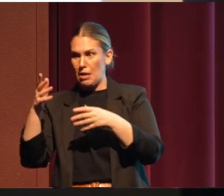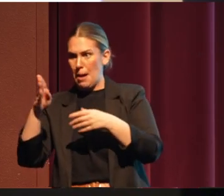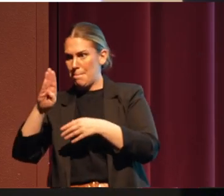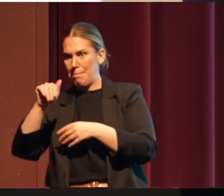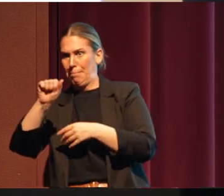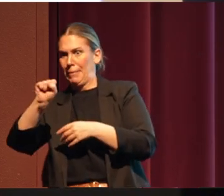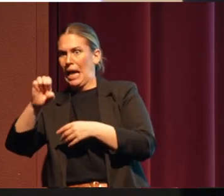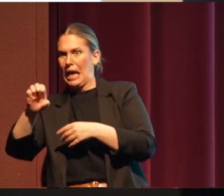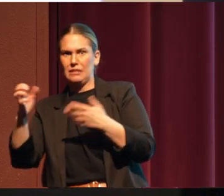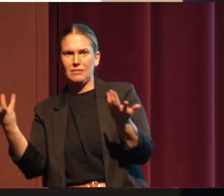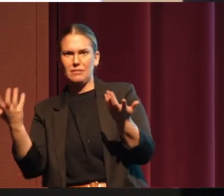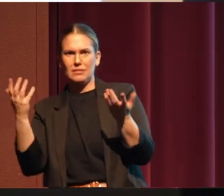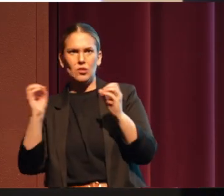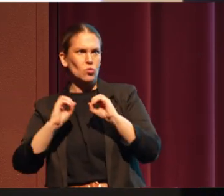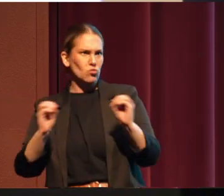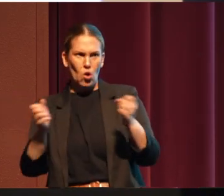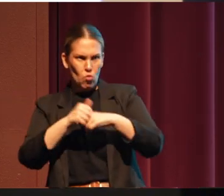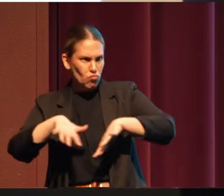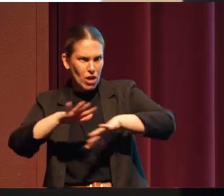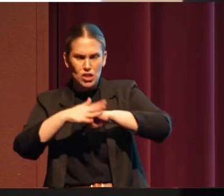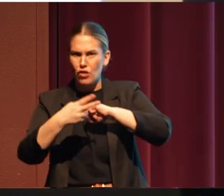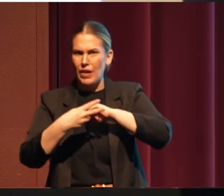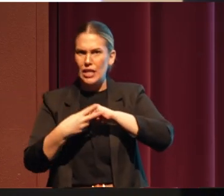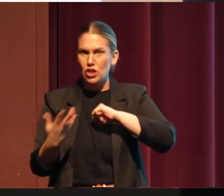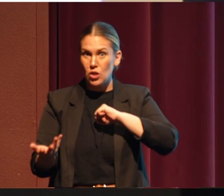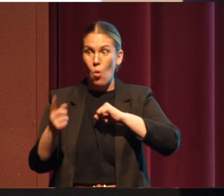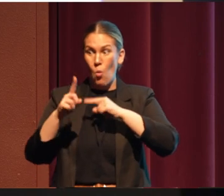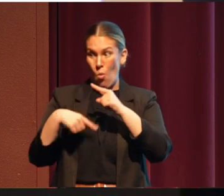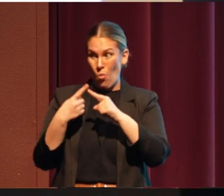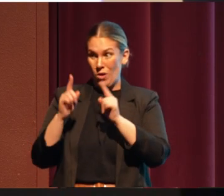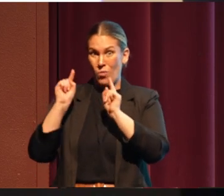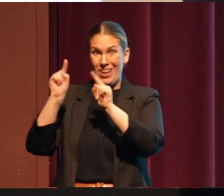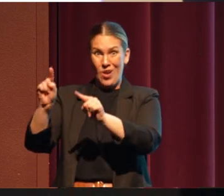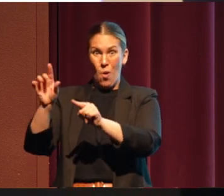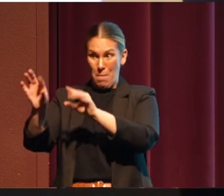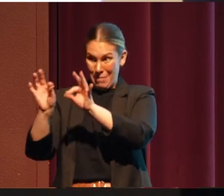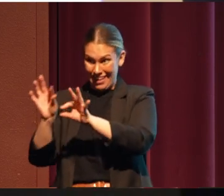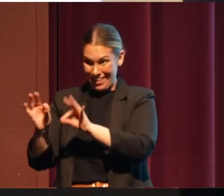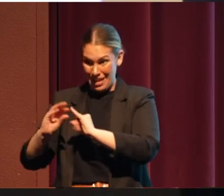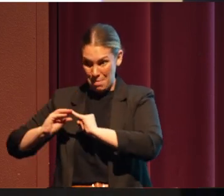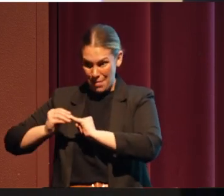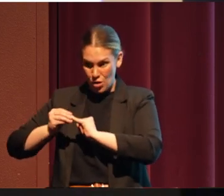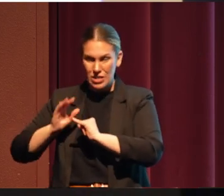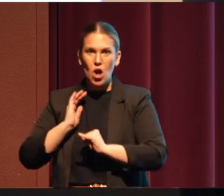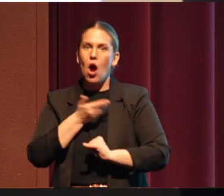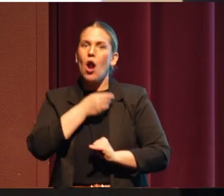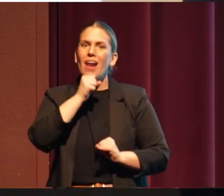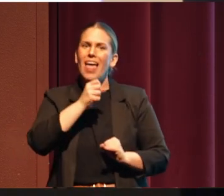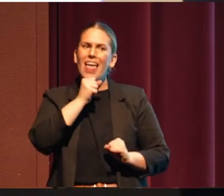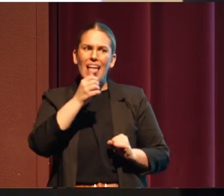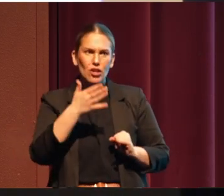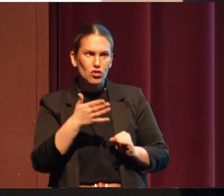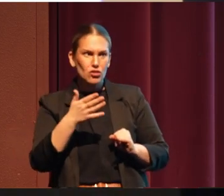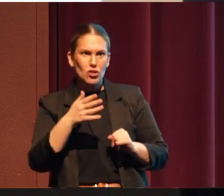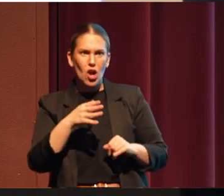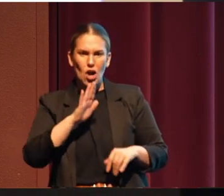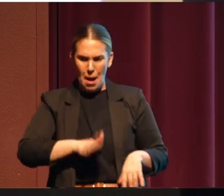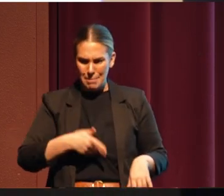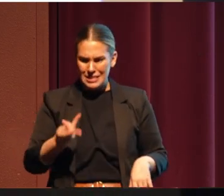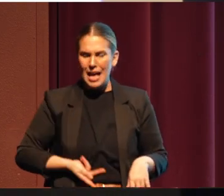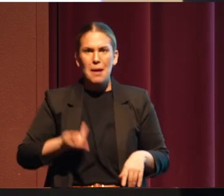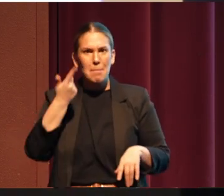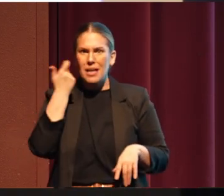have a reservation. So when they go huckleberry picking, our elders have gotten upset because there is no longer even a place to park.